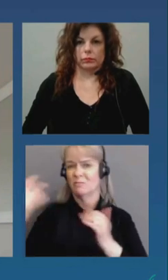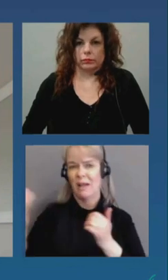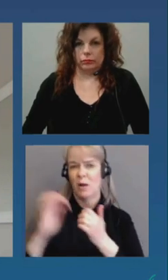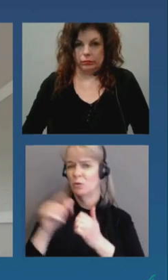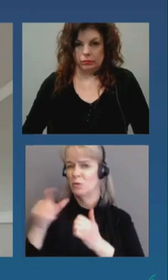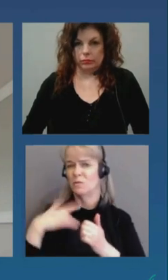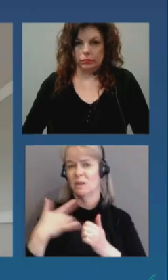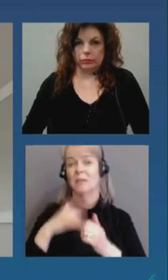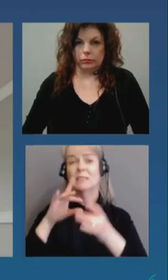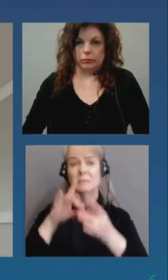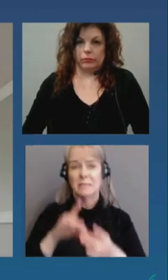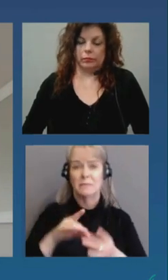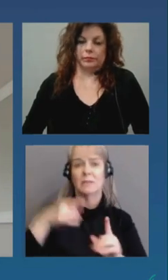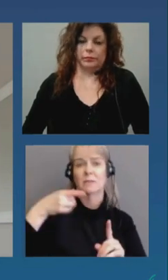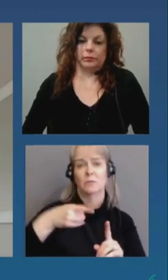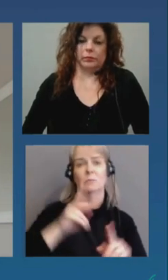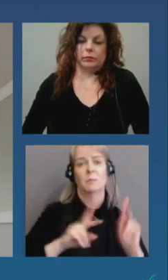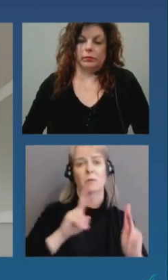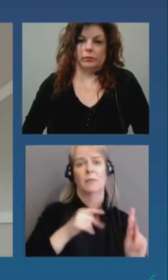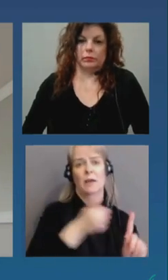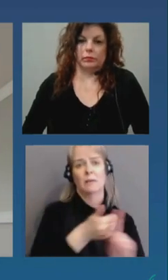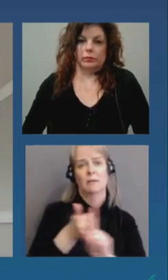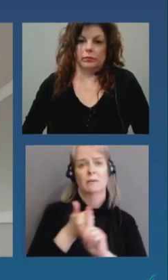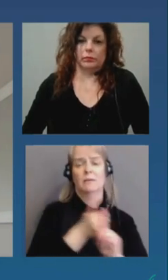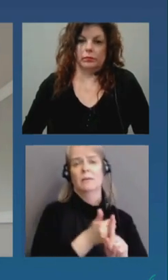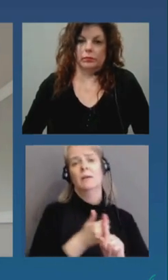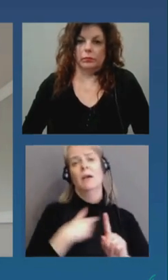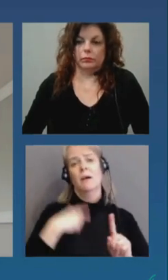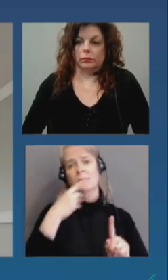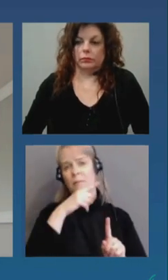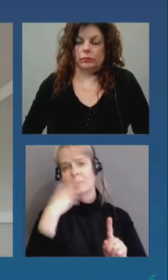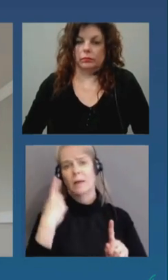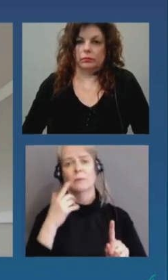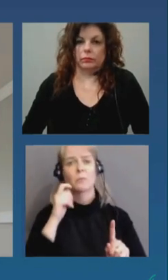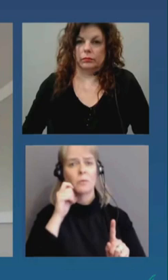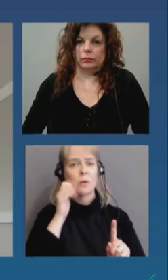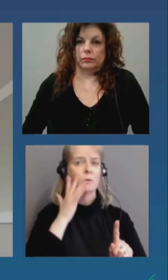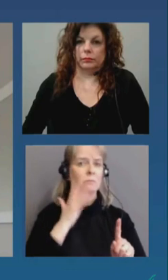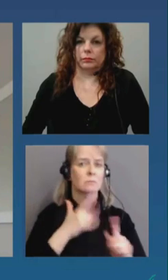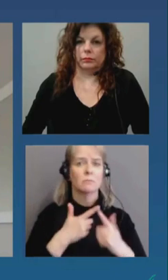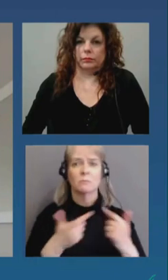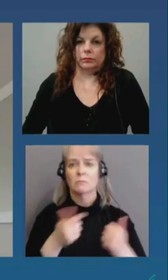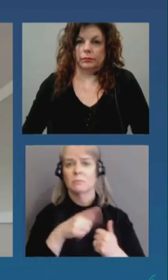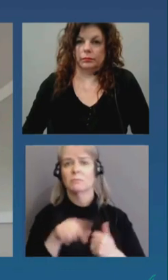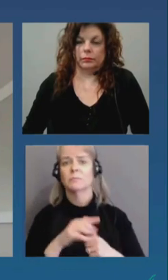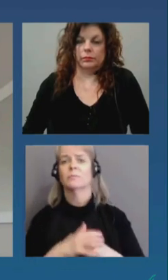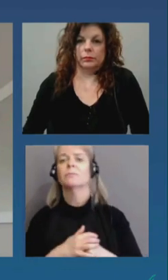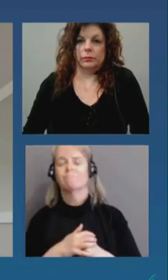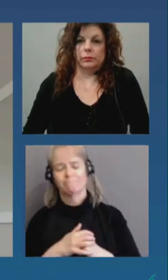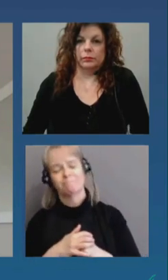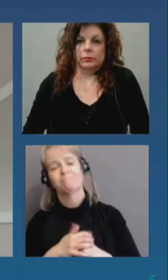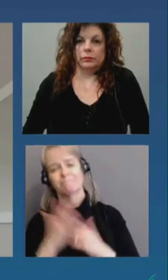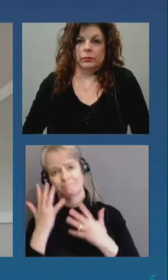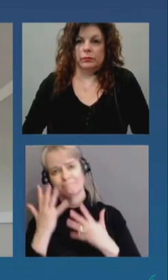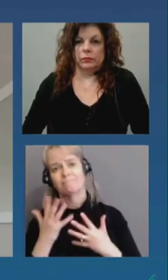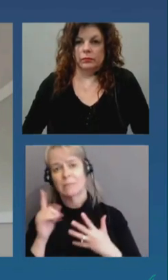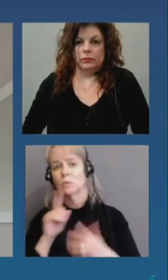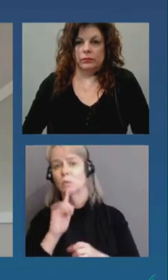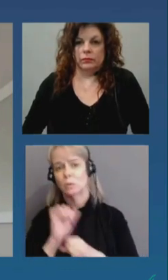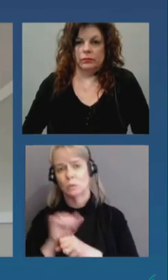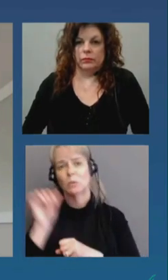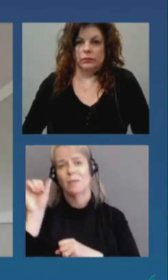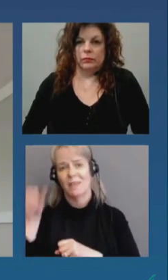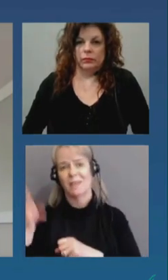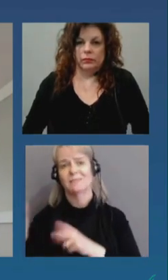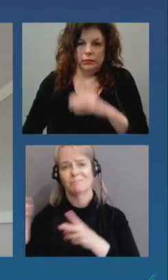unfortunately the observation from the queensway carlton hospital it reflects what we've seen uh throughout the course of the pandemic it's what we're